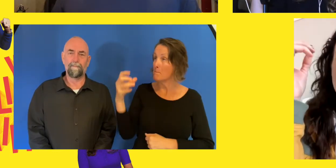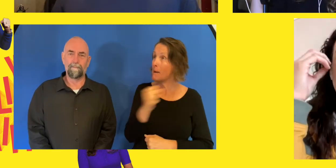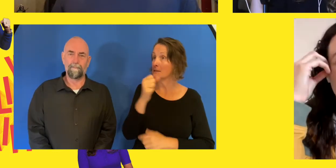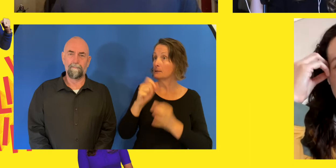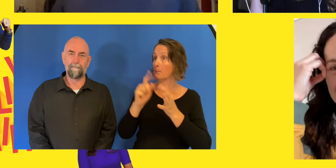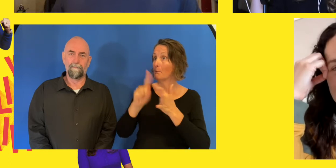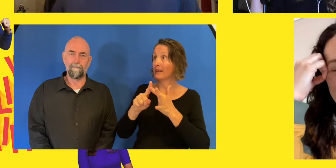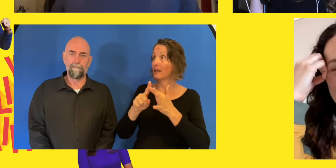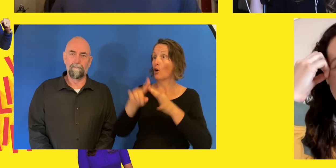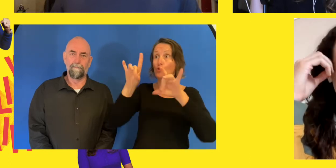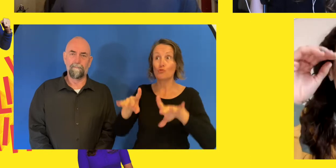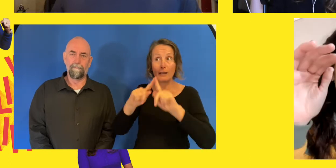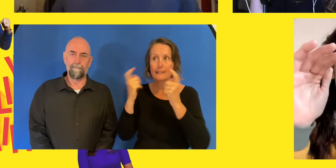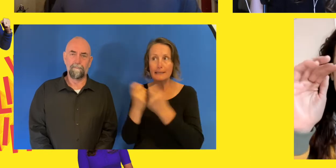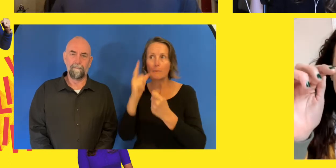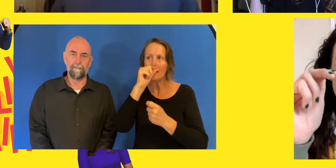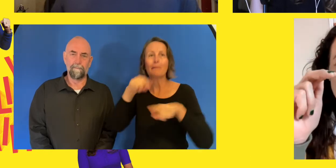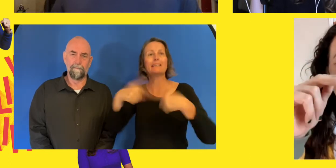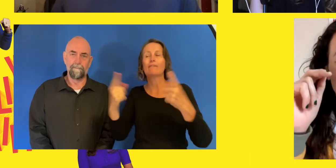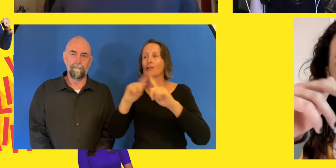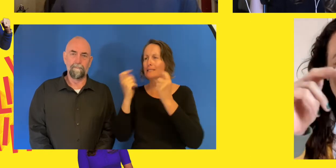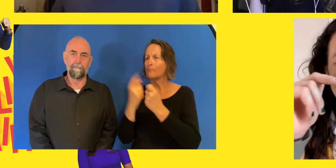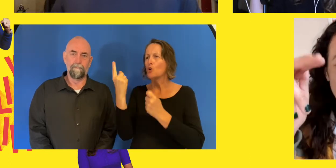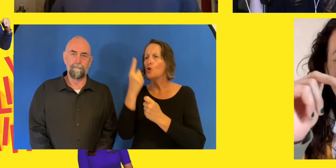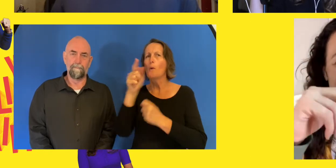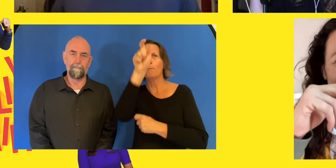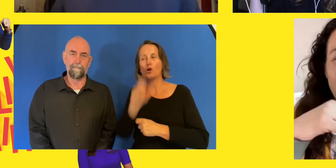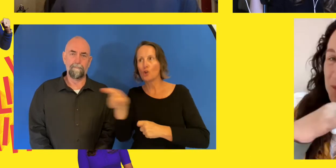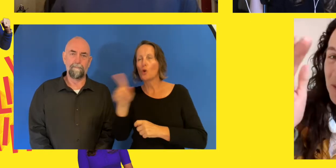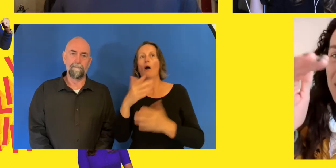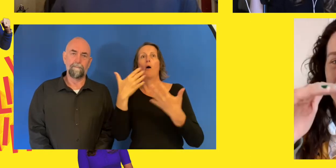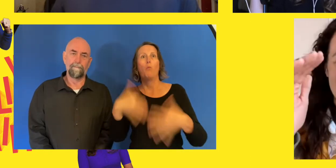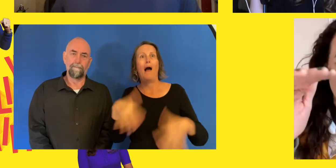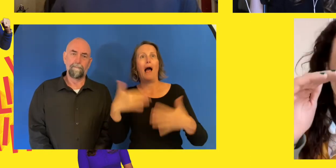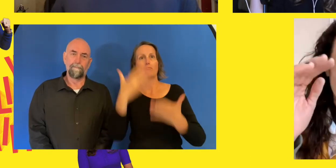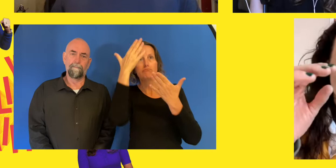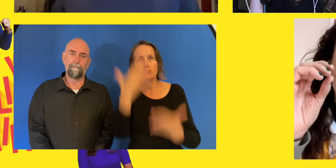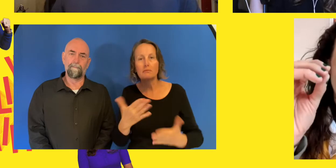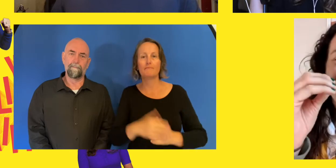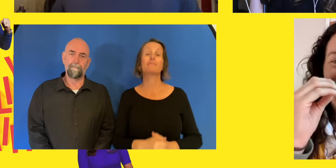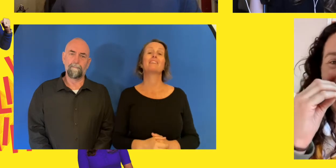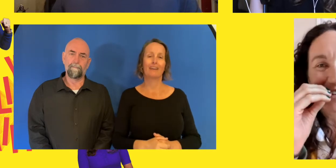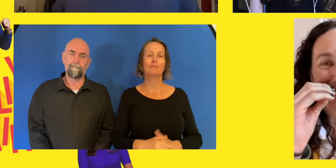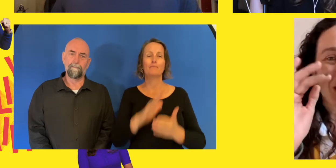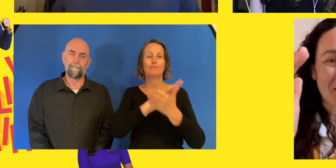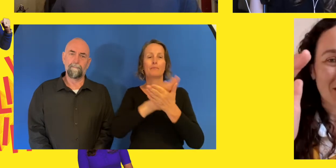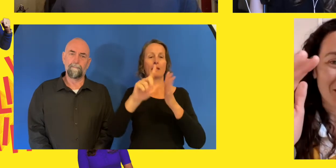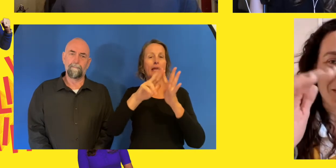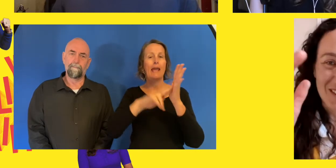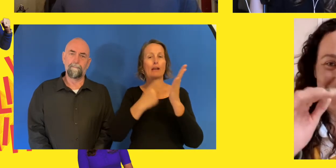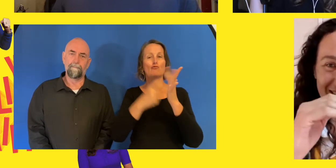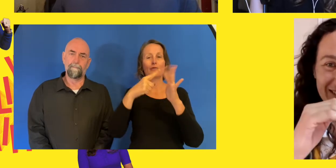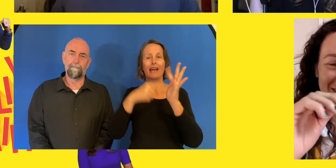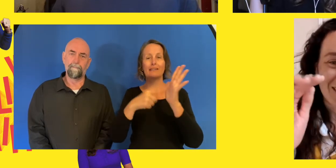most of my, most of my career. She's always that. She's the one that I pushed to be, you know, she's always been the one that I'm like, she's my, we call them nemesis.